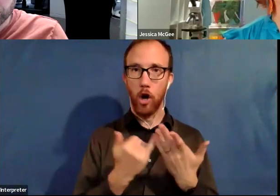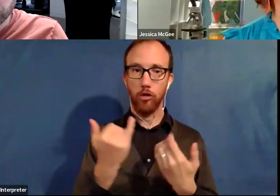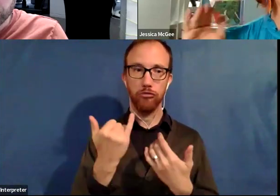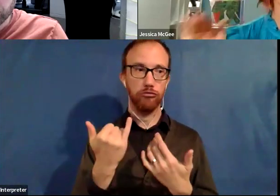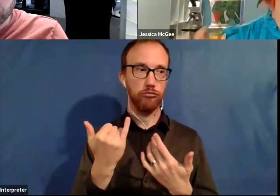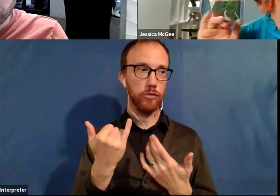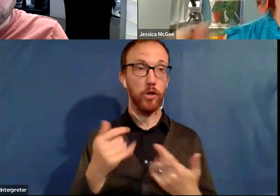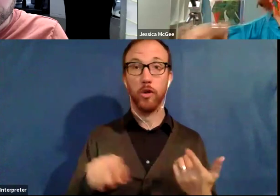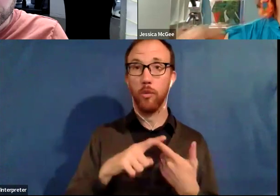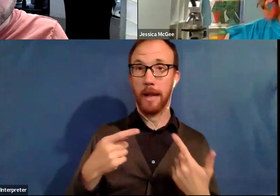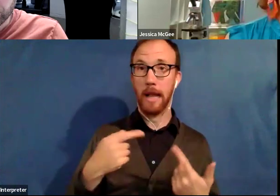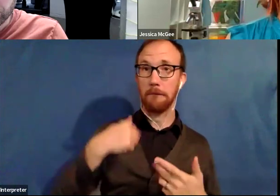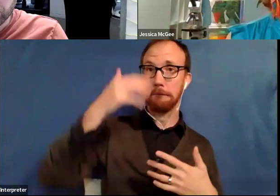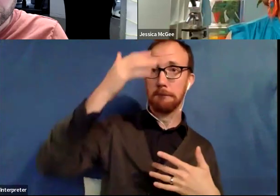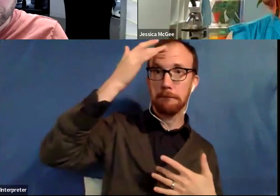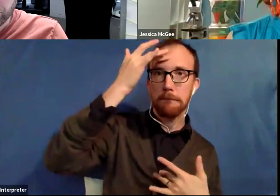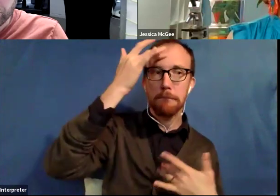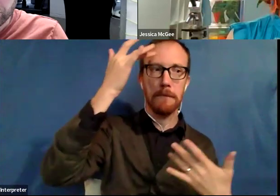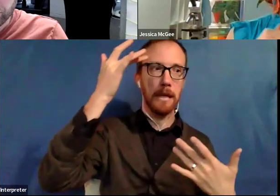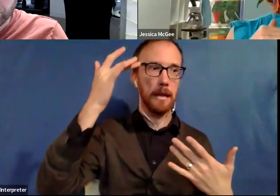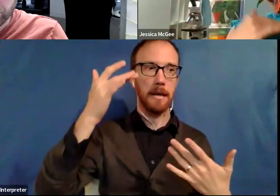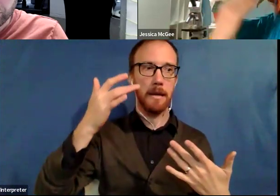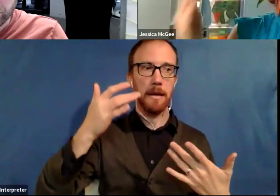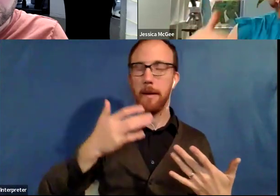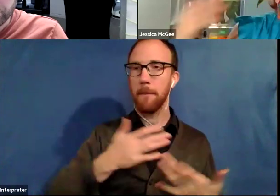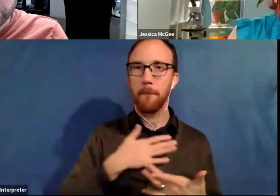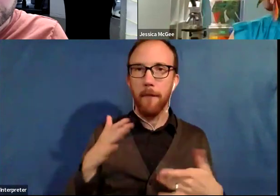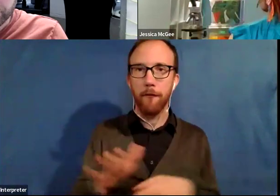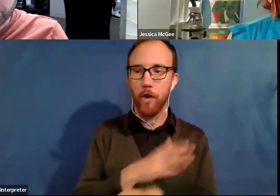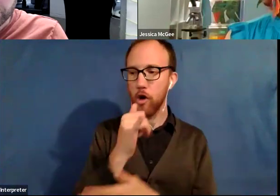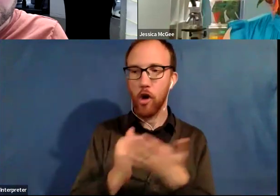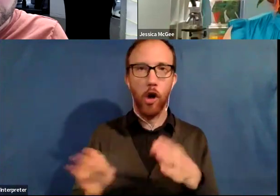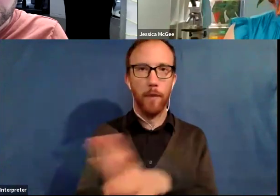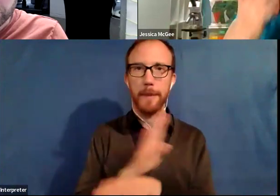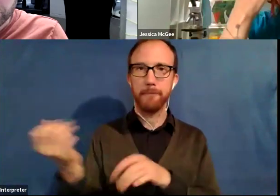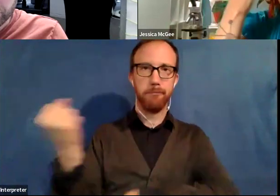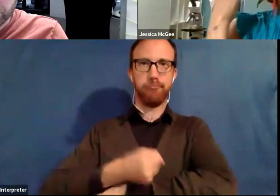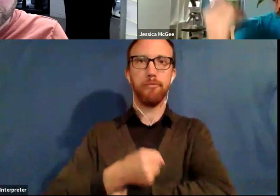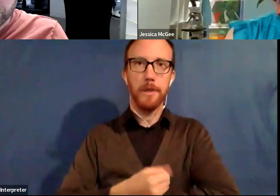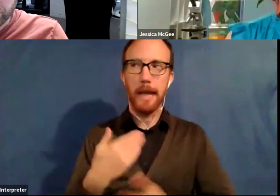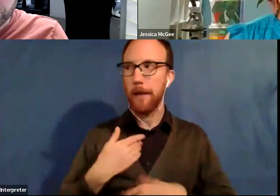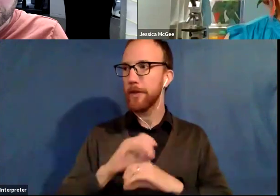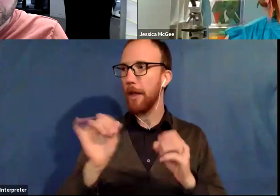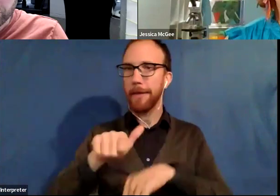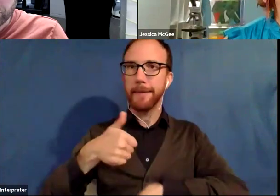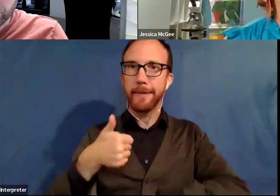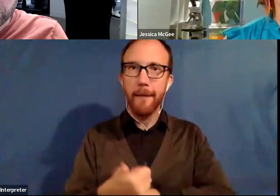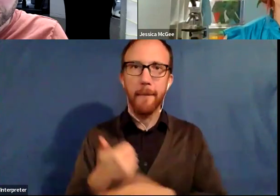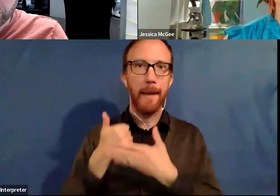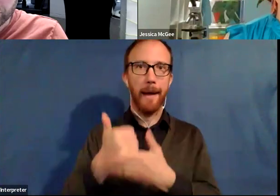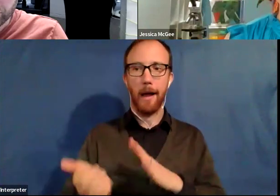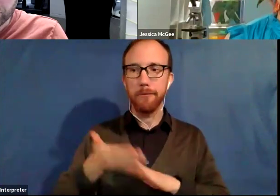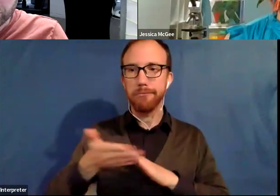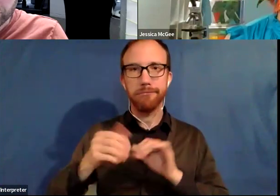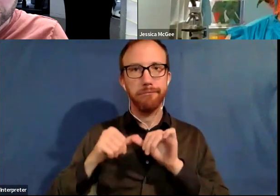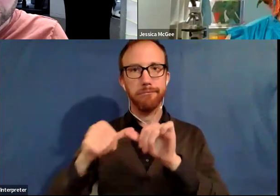down, I didn't have any pillars in place to, to keep things running. So once I recovered and I started